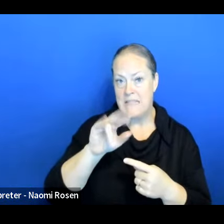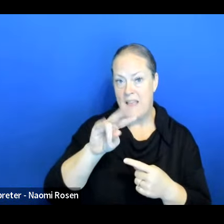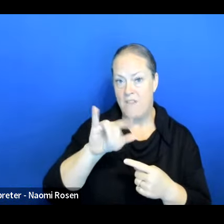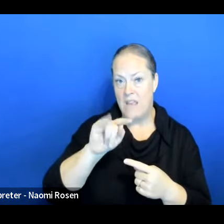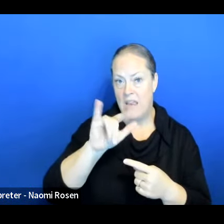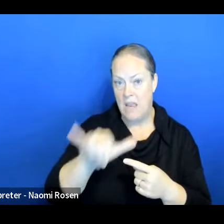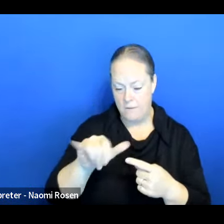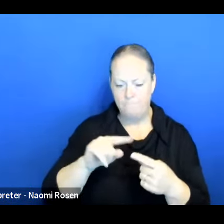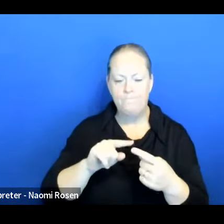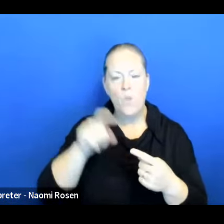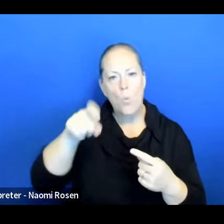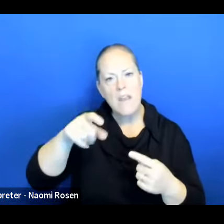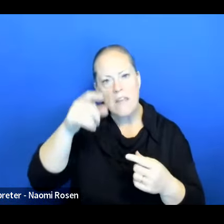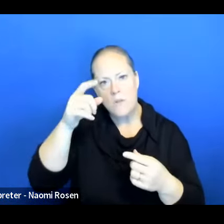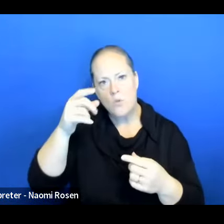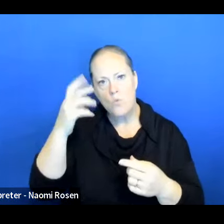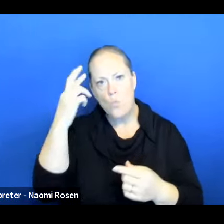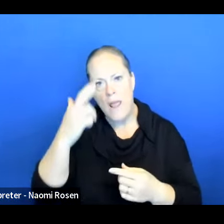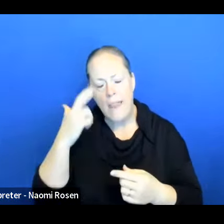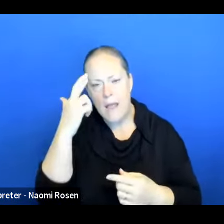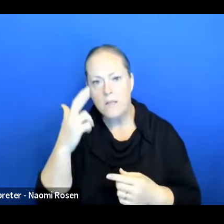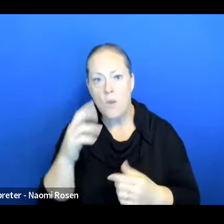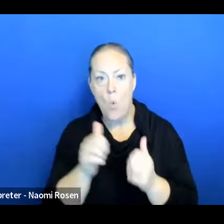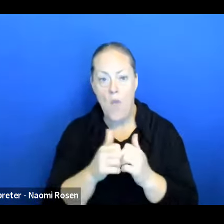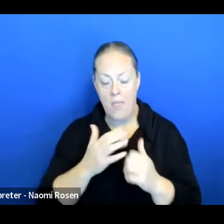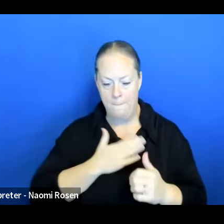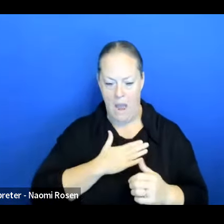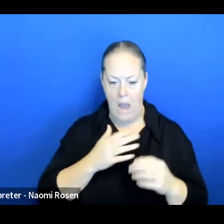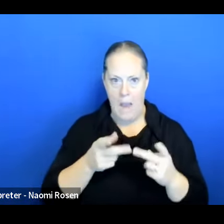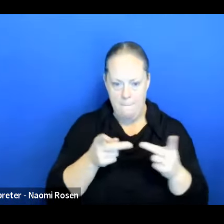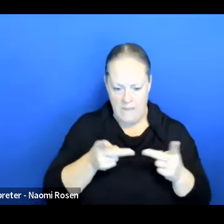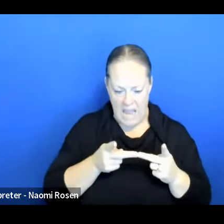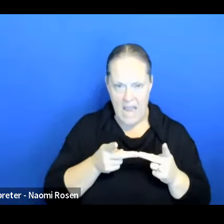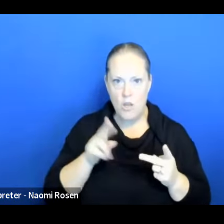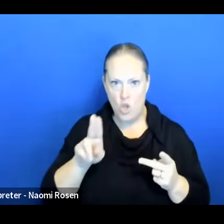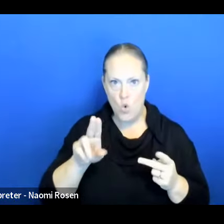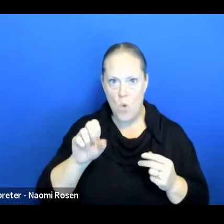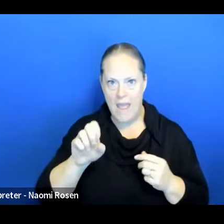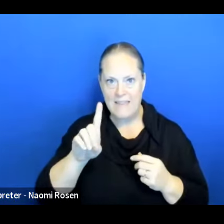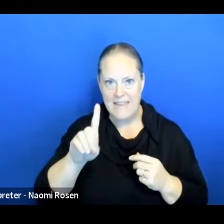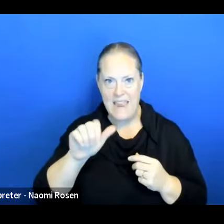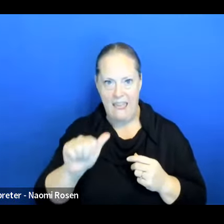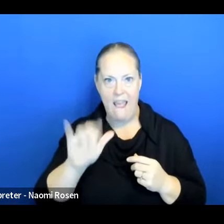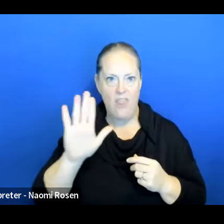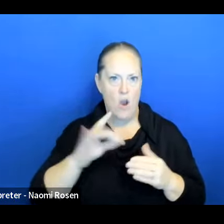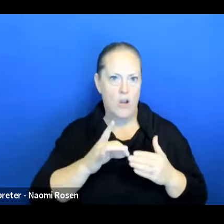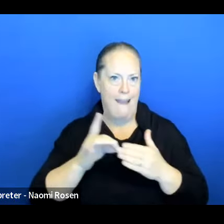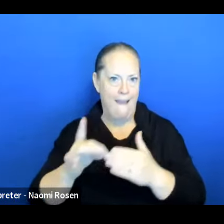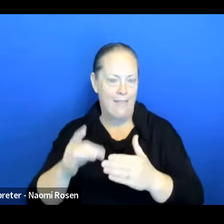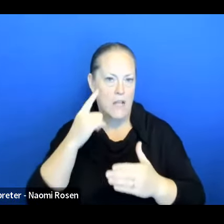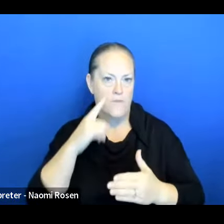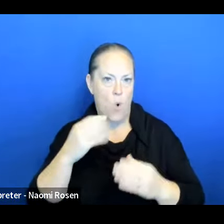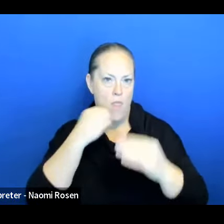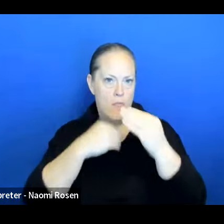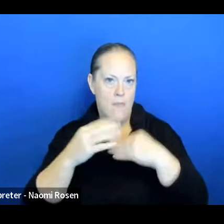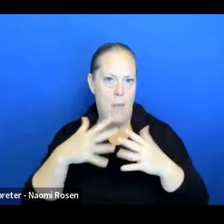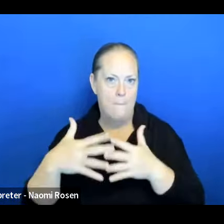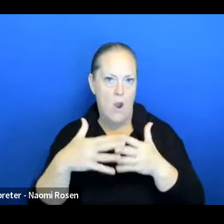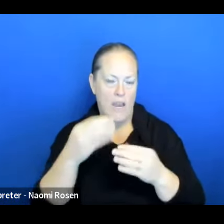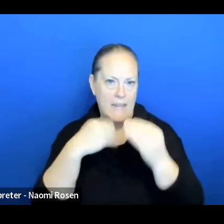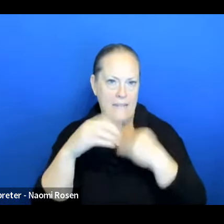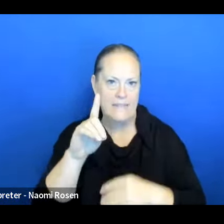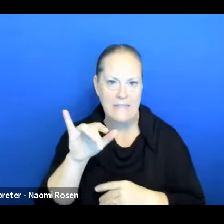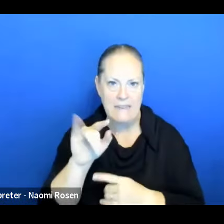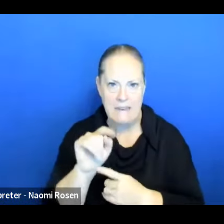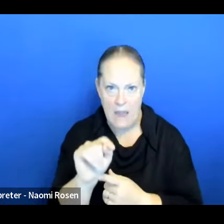with my plate, USDA, uh, dietary guidelines for Americans, there's so many suggestions, but they don't necessarily